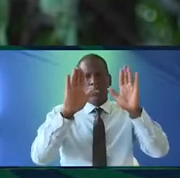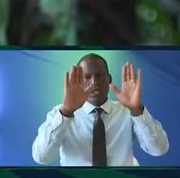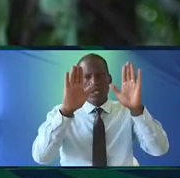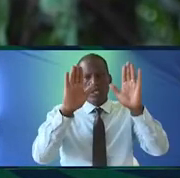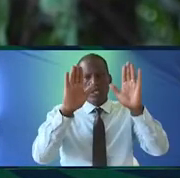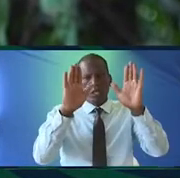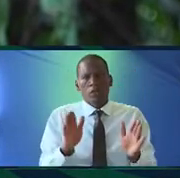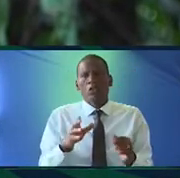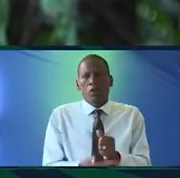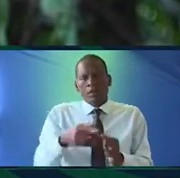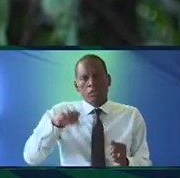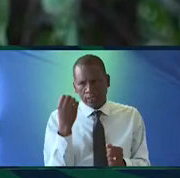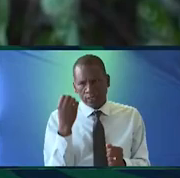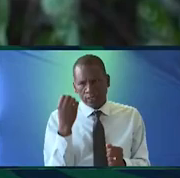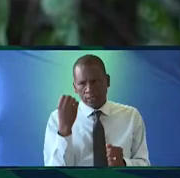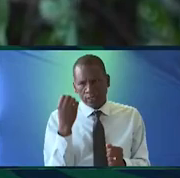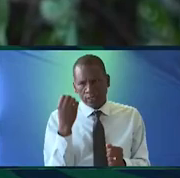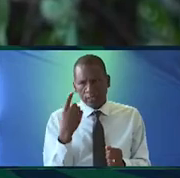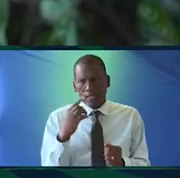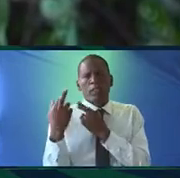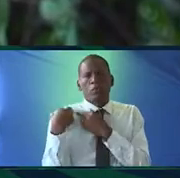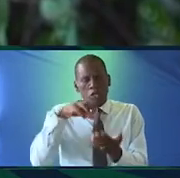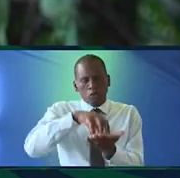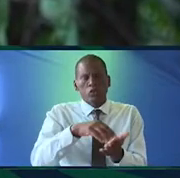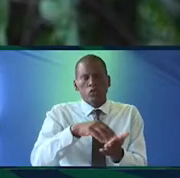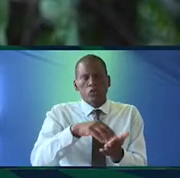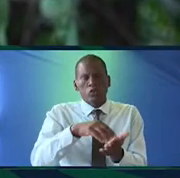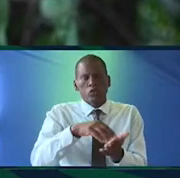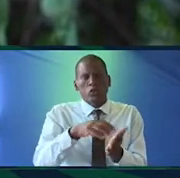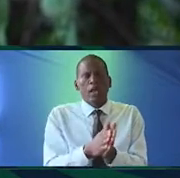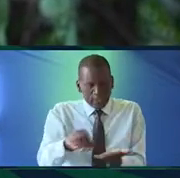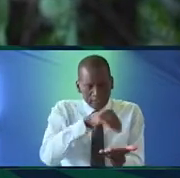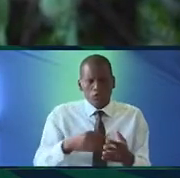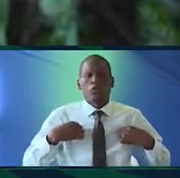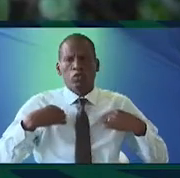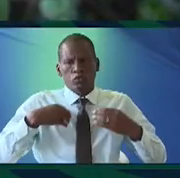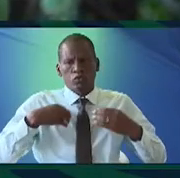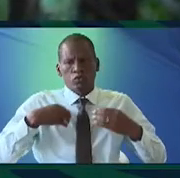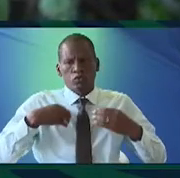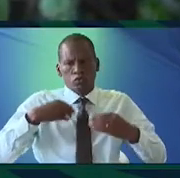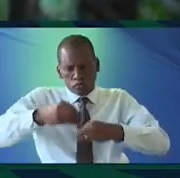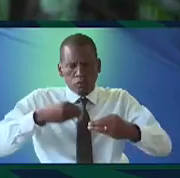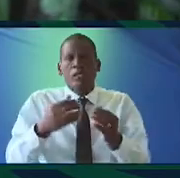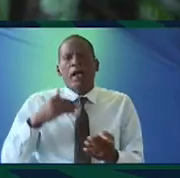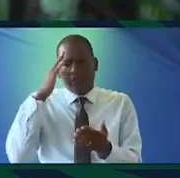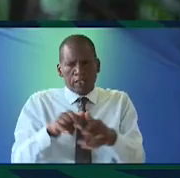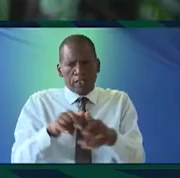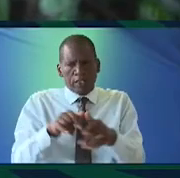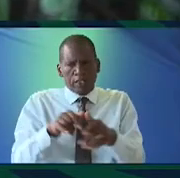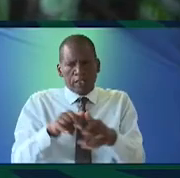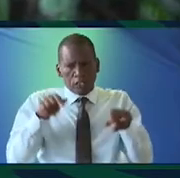important to help us understand the role and the position and the centrality of textiles. Because I think that